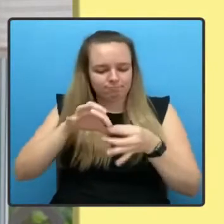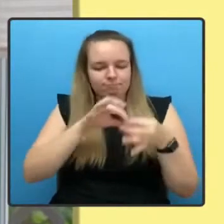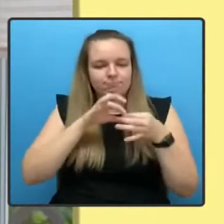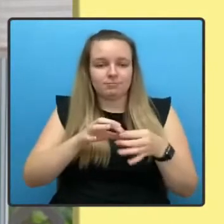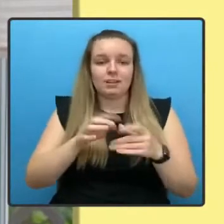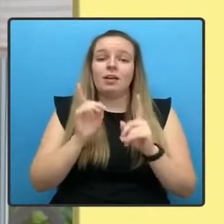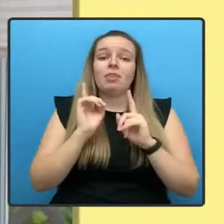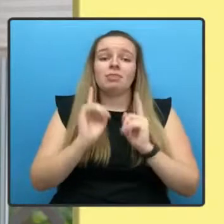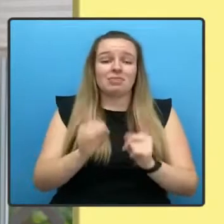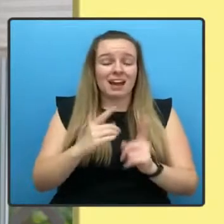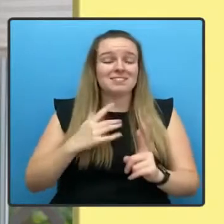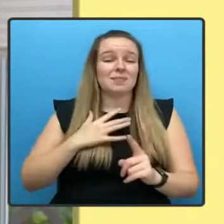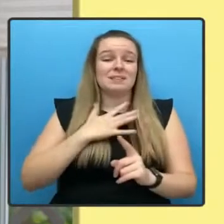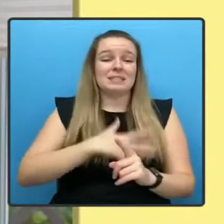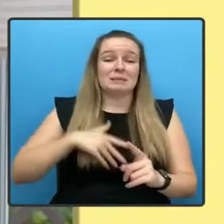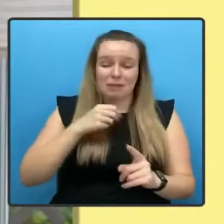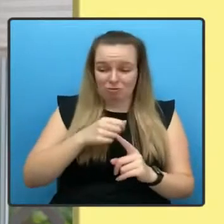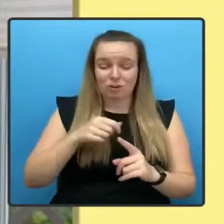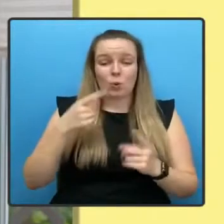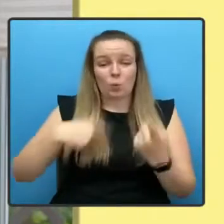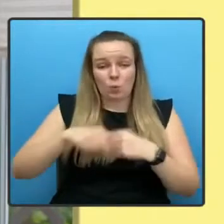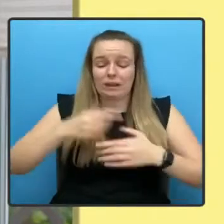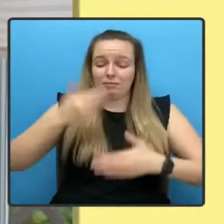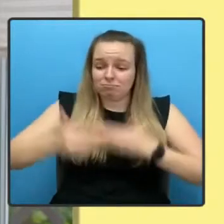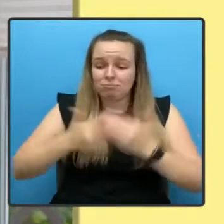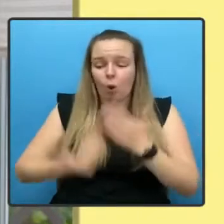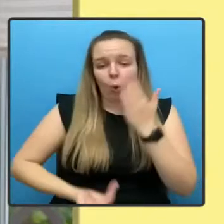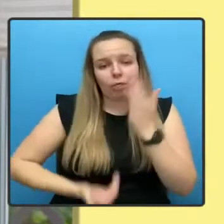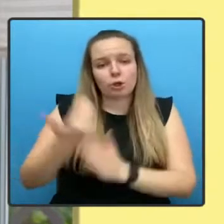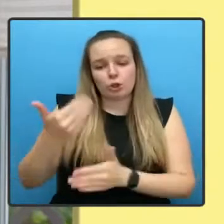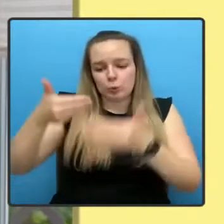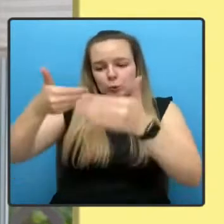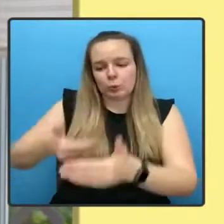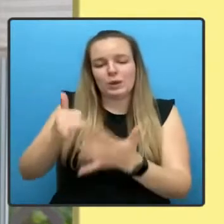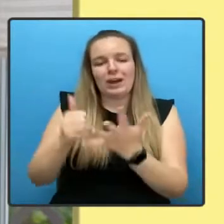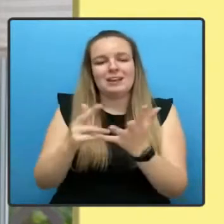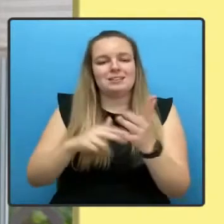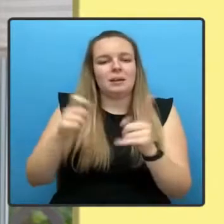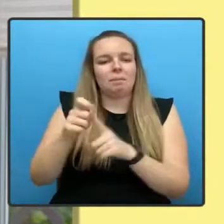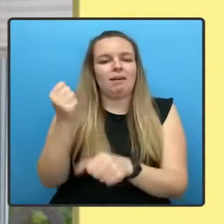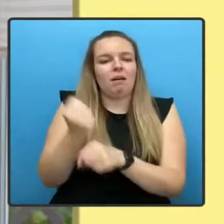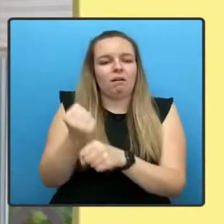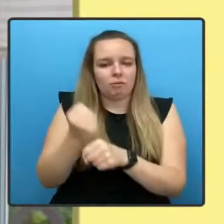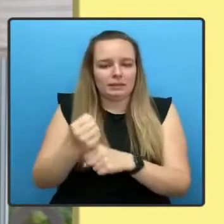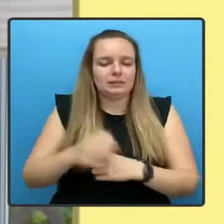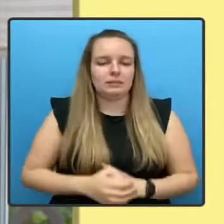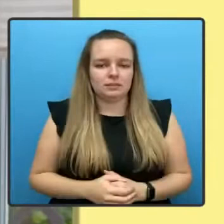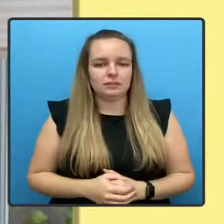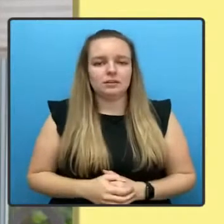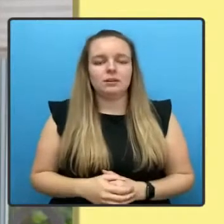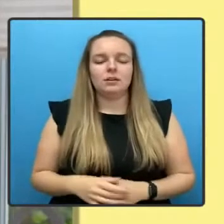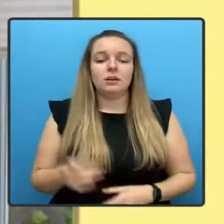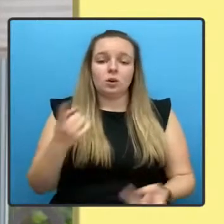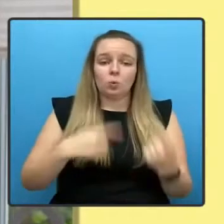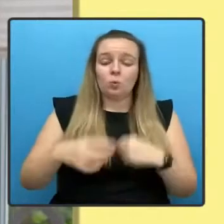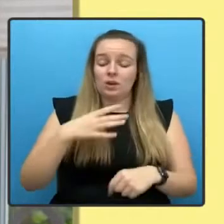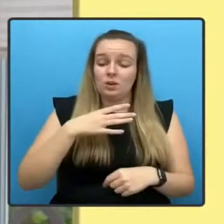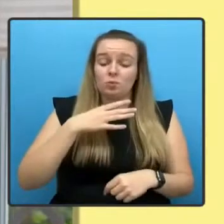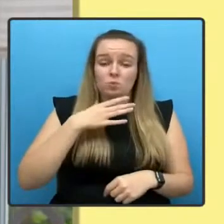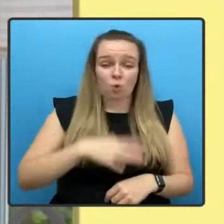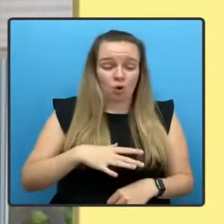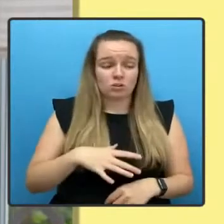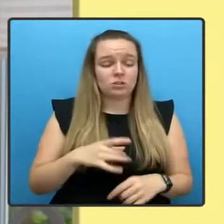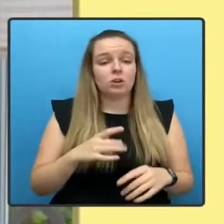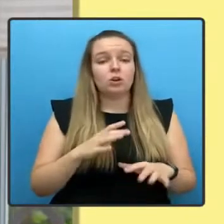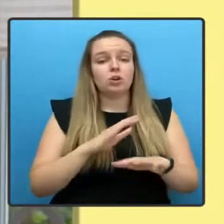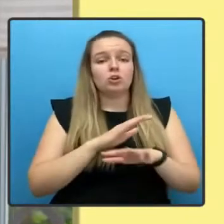embark on this new phase of SNP government. We seek to do so not as triumphant victors,